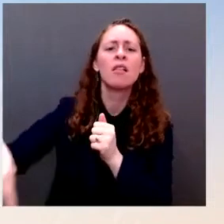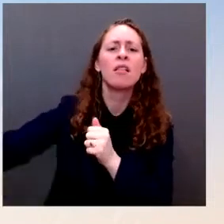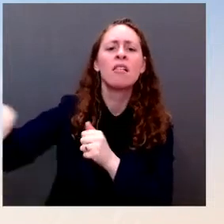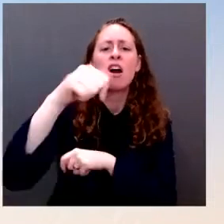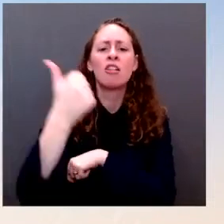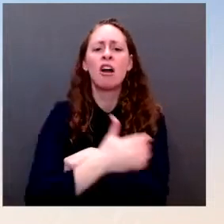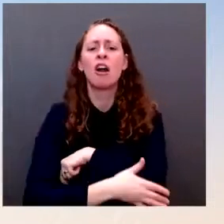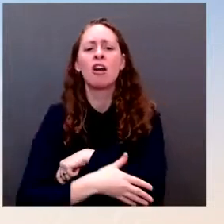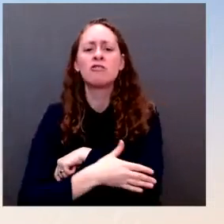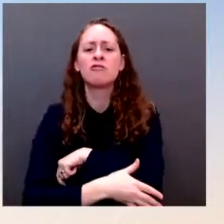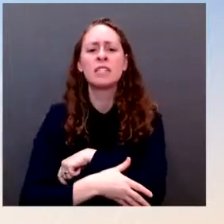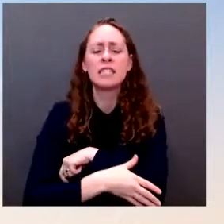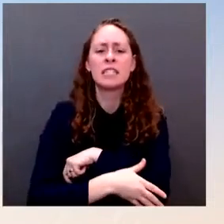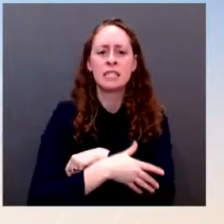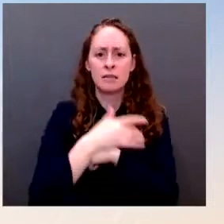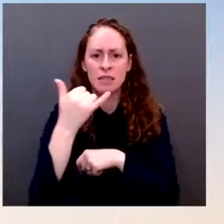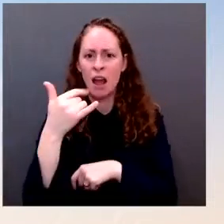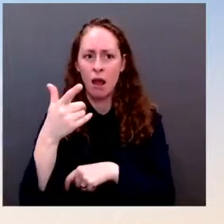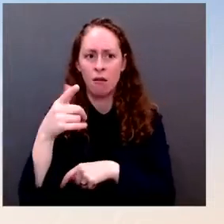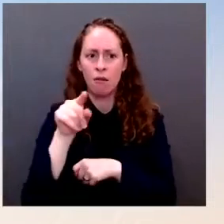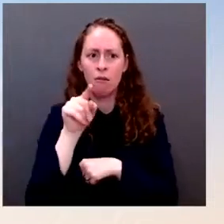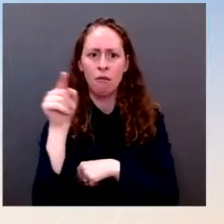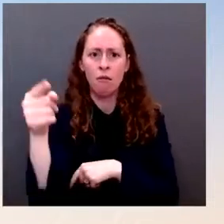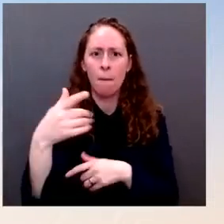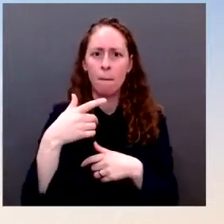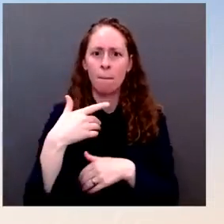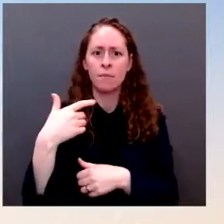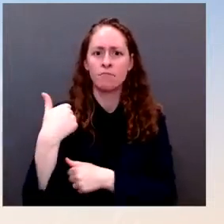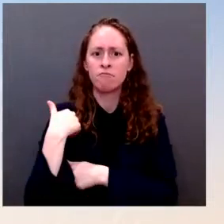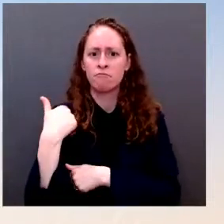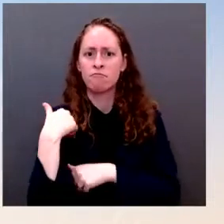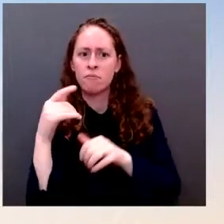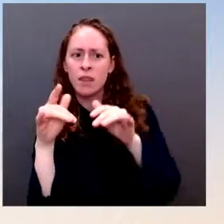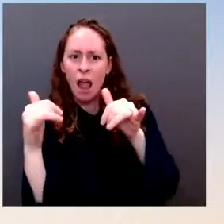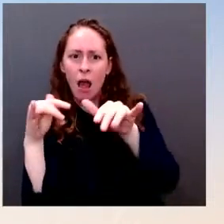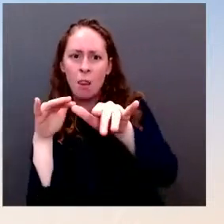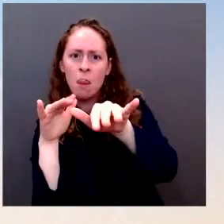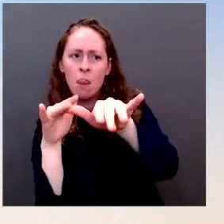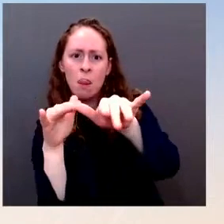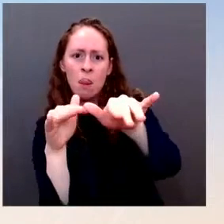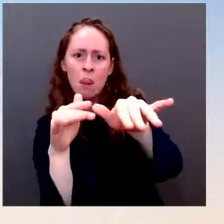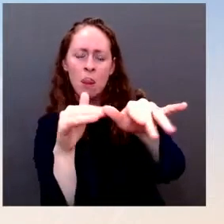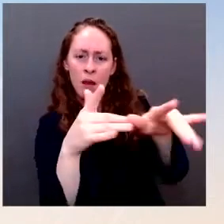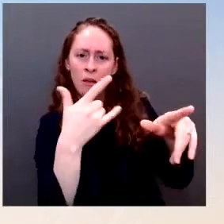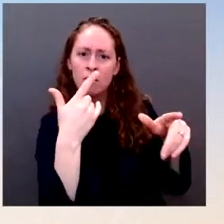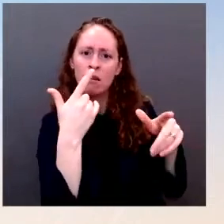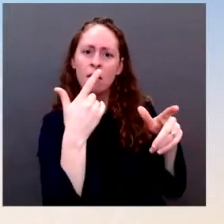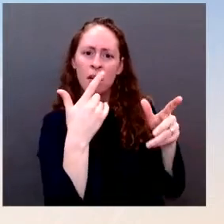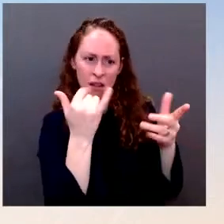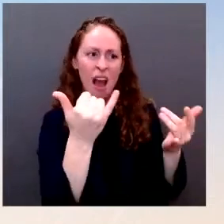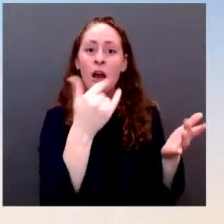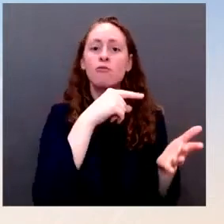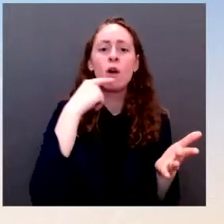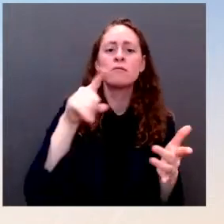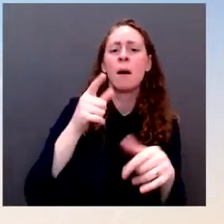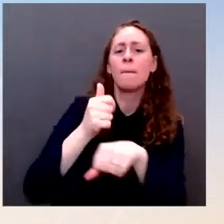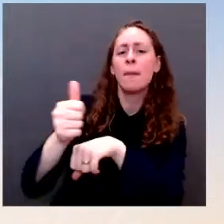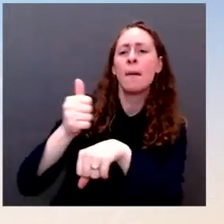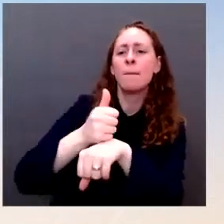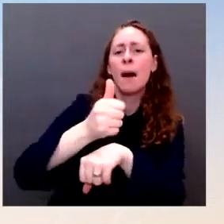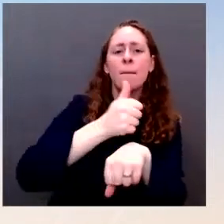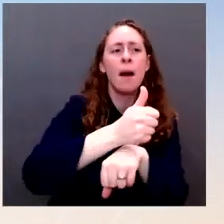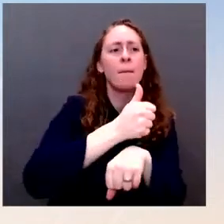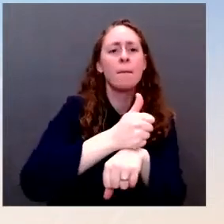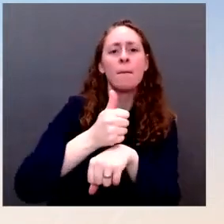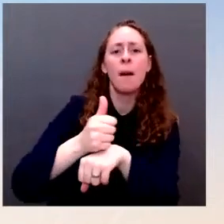were undertaken by rebels or terrorists instead of the Assad regime to enable Russia's continued support for the Assad government. If you look back at 2016, the